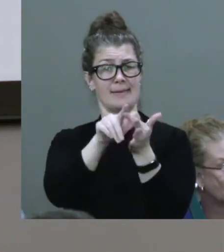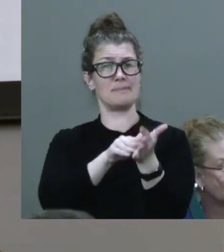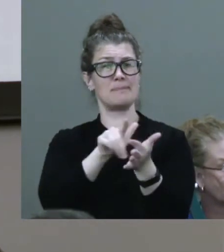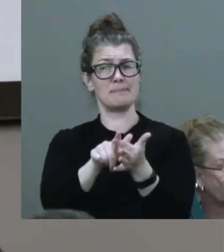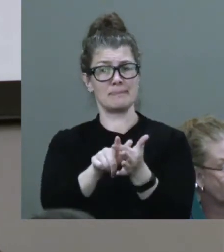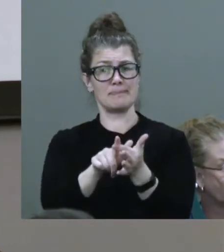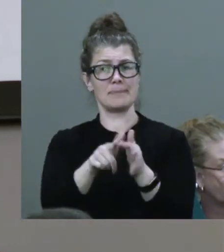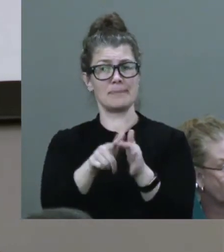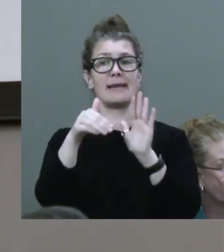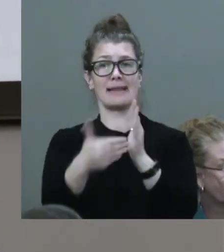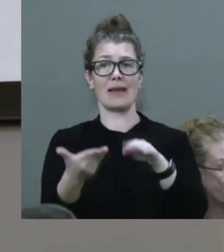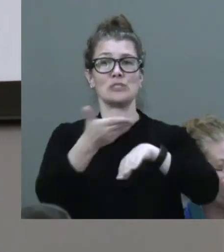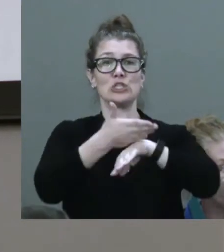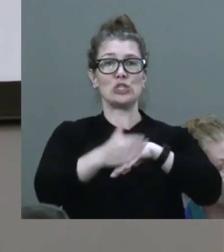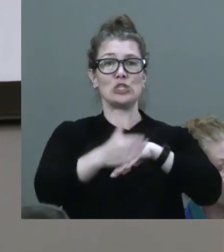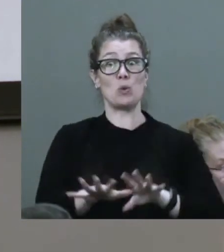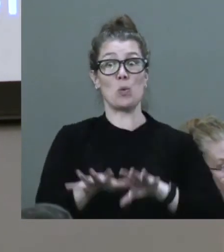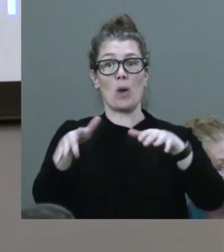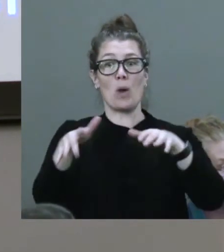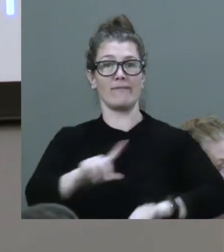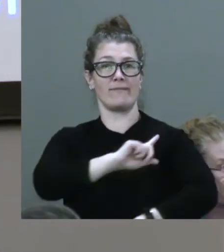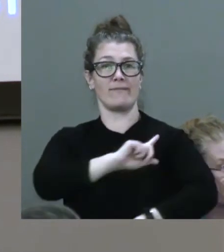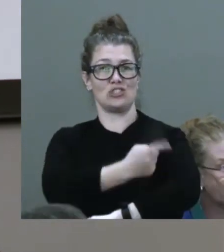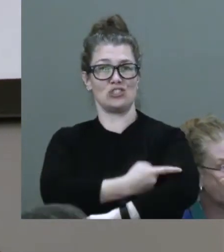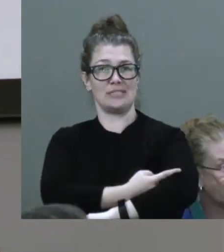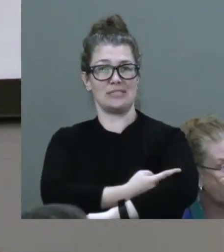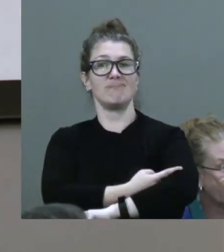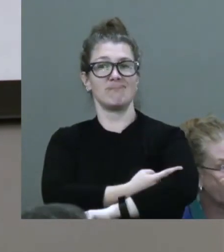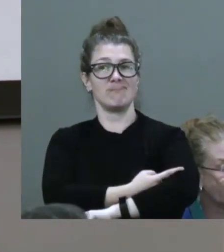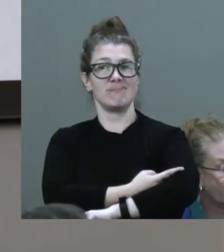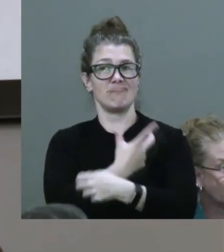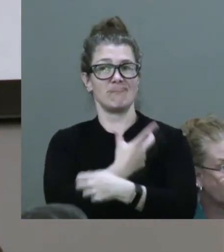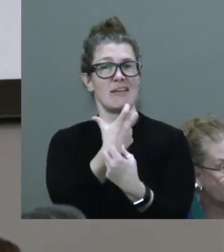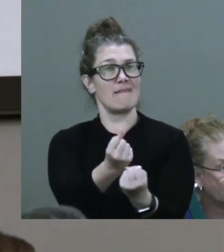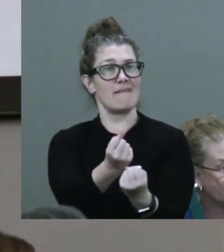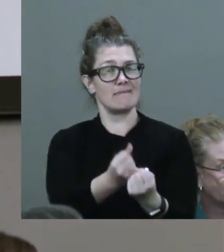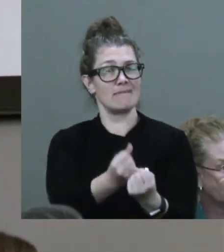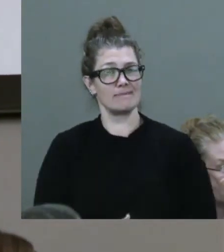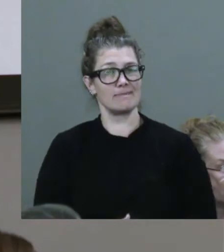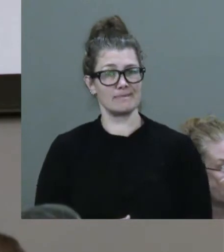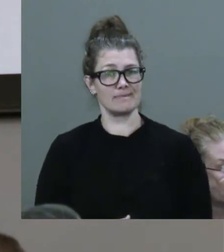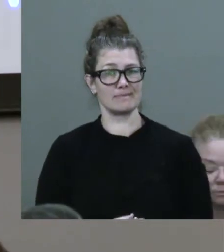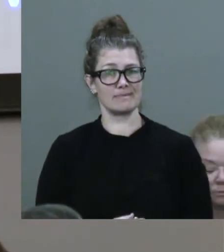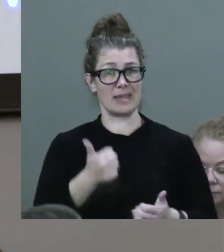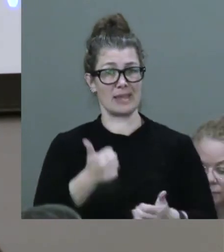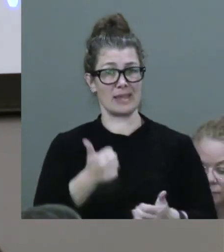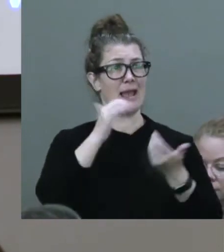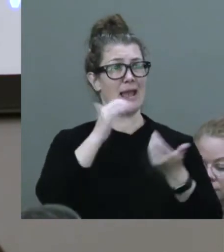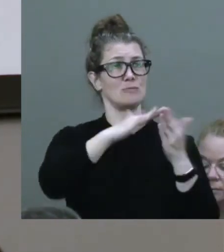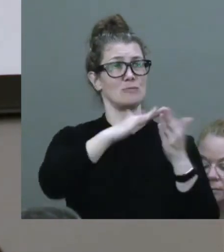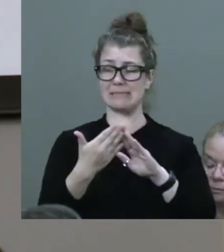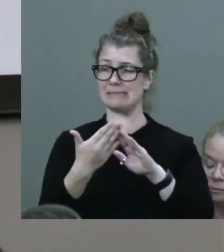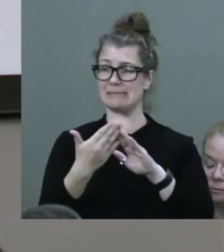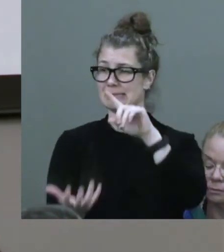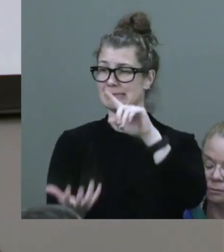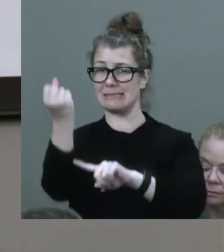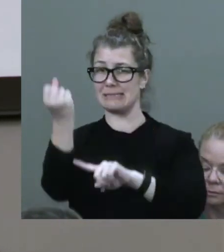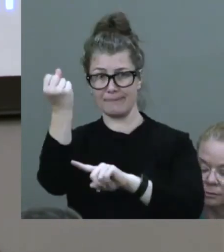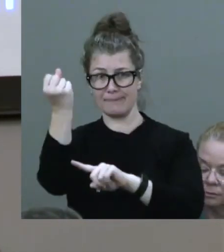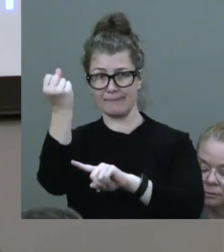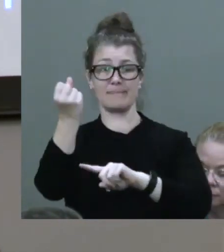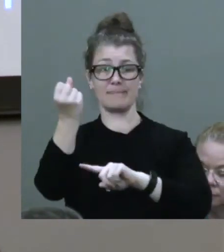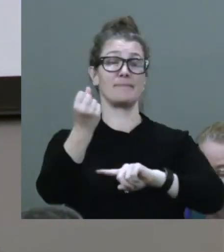wave of energy in our community. We have succeeded. We have laid these foundations